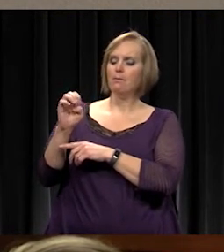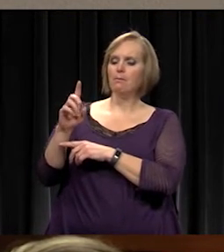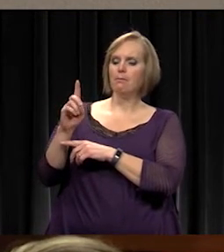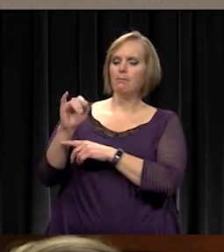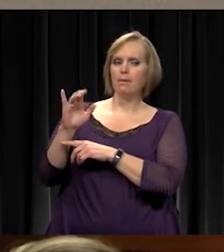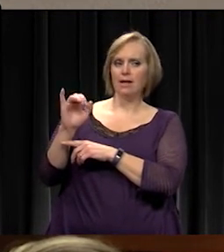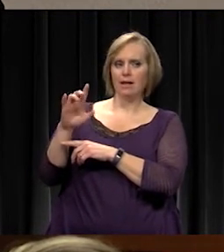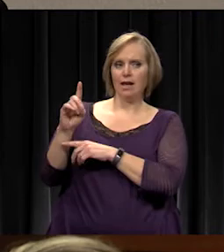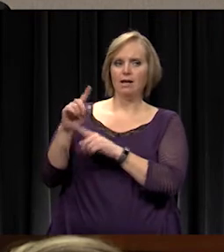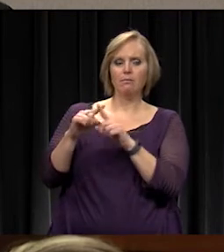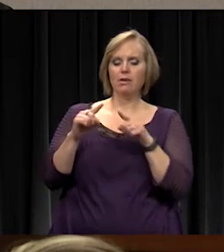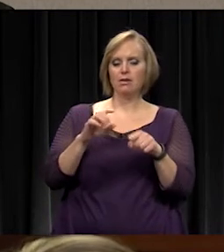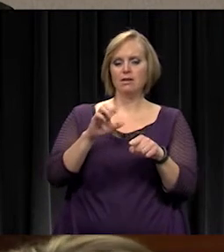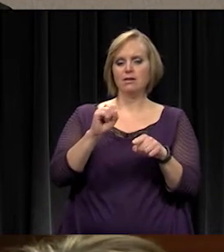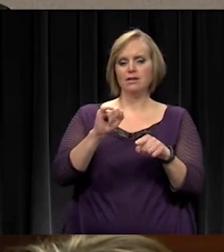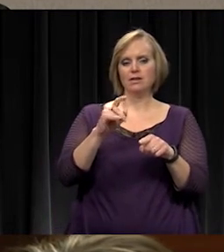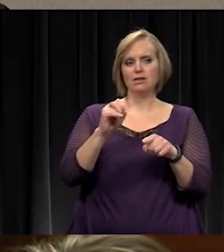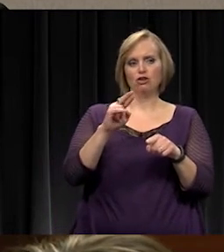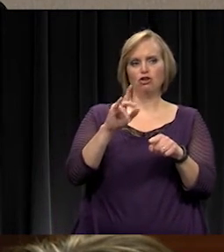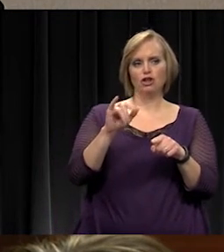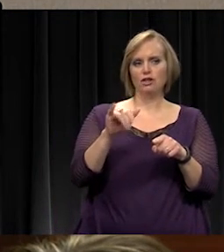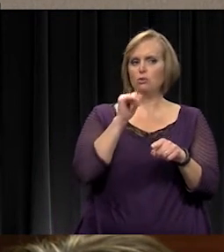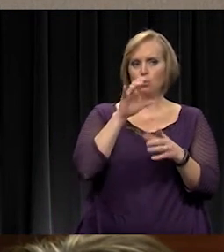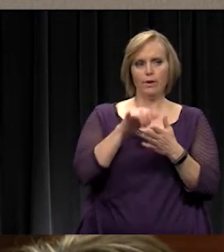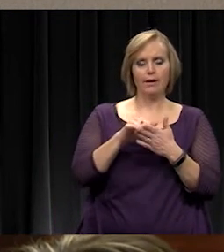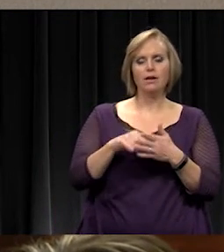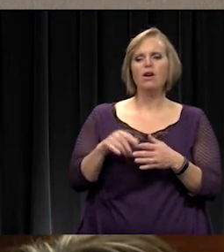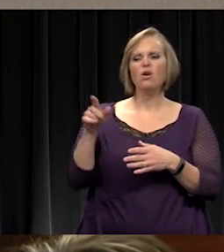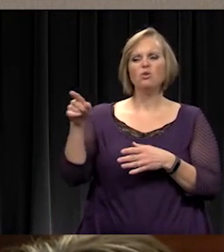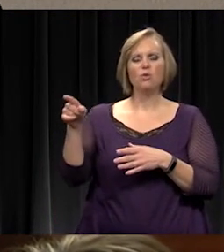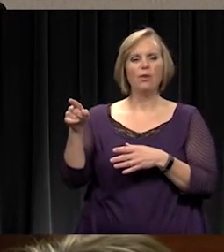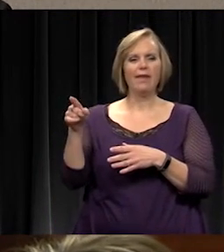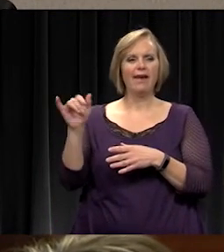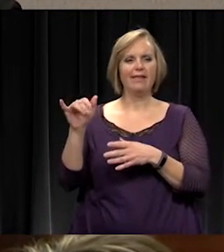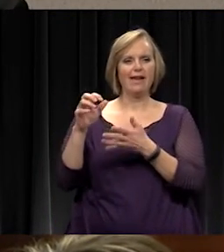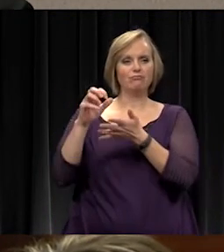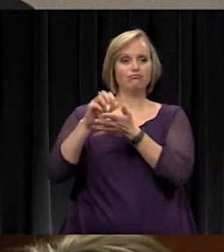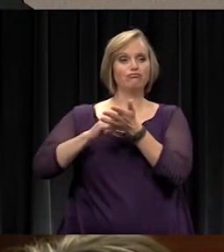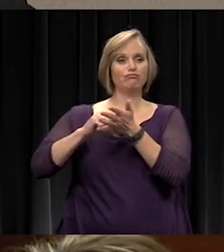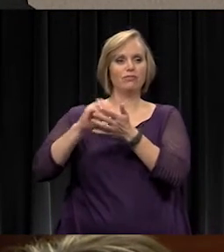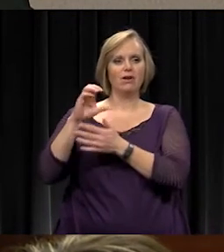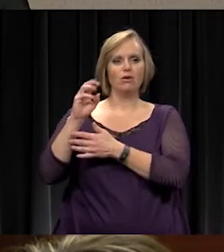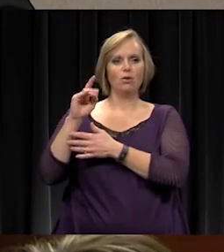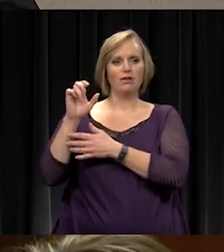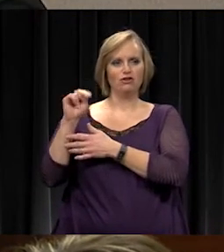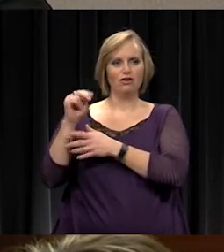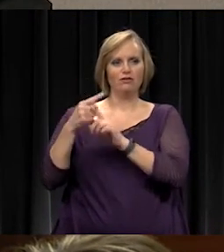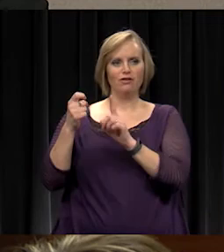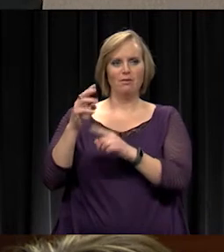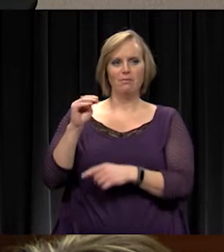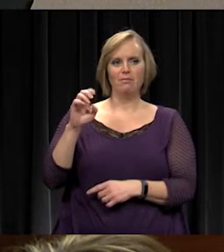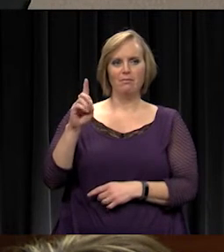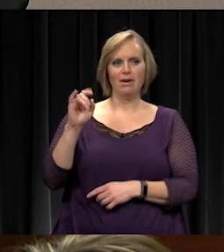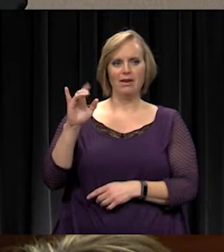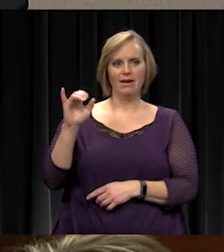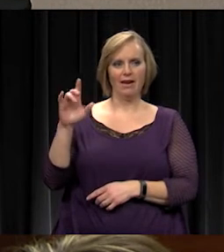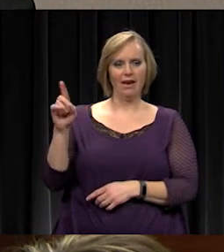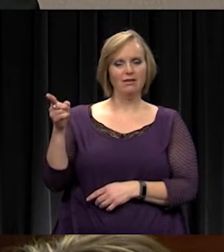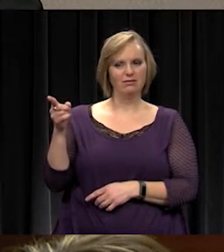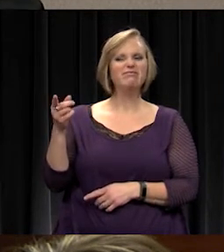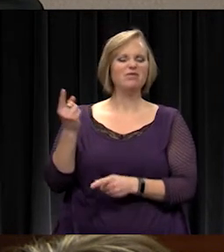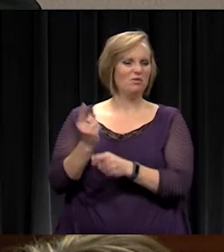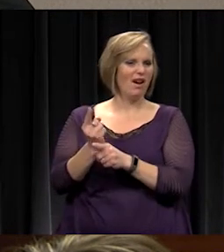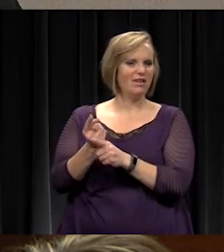a big plus for us. We get to keep all that money. So took kind of a commission on Medicaid. That's right. Good call, Rita. I